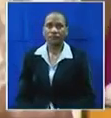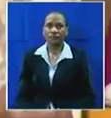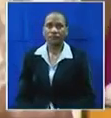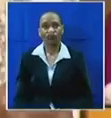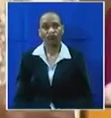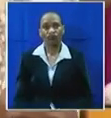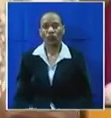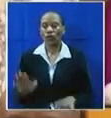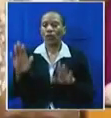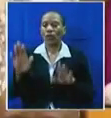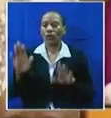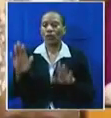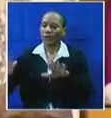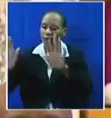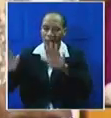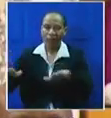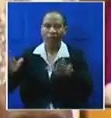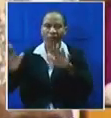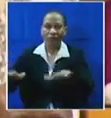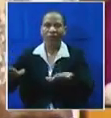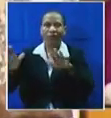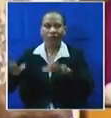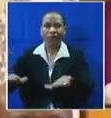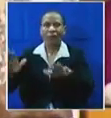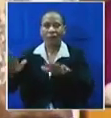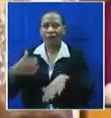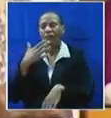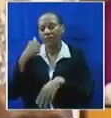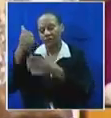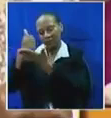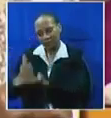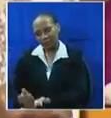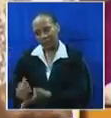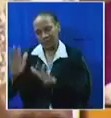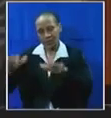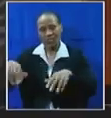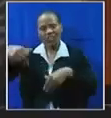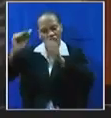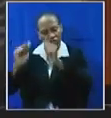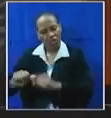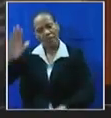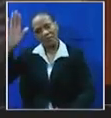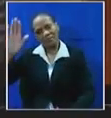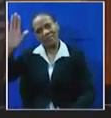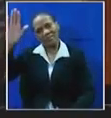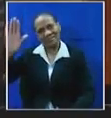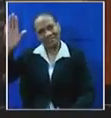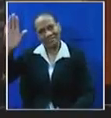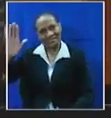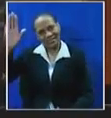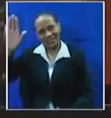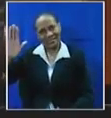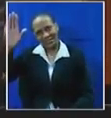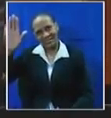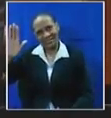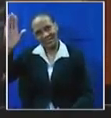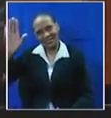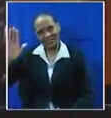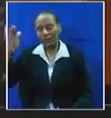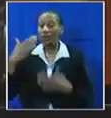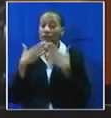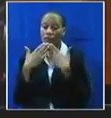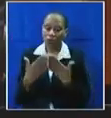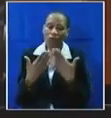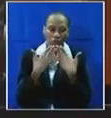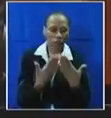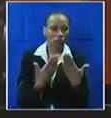you must not be asking... I'm not giving you permission to speak. Please sit down. Chair, person. Order, please. Thank you very much. Thank you very much. Chair,